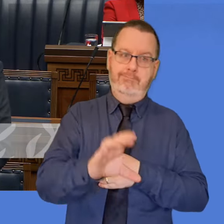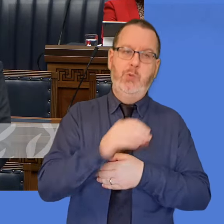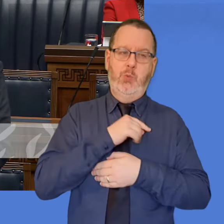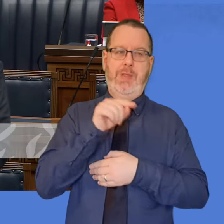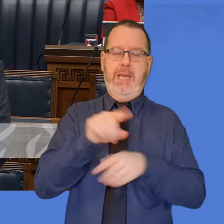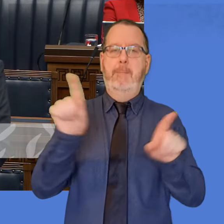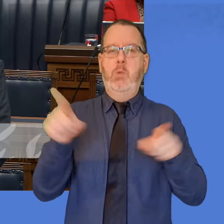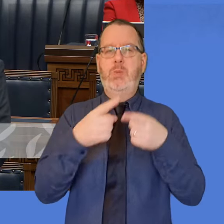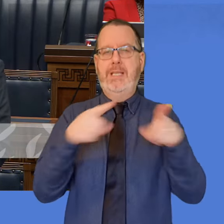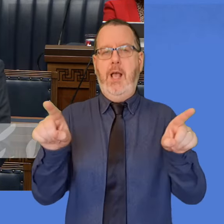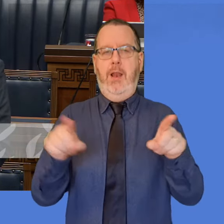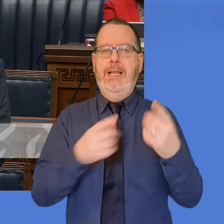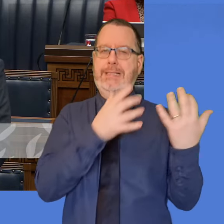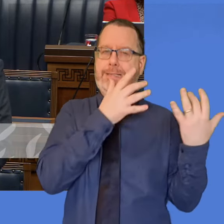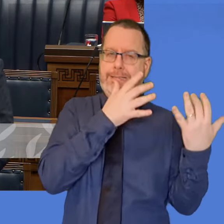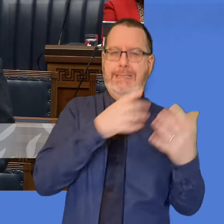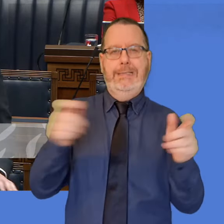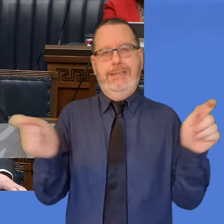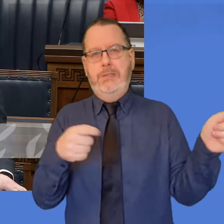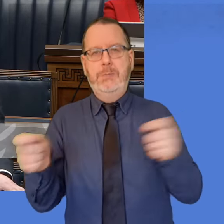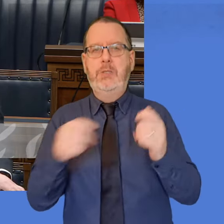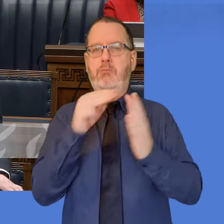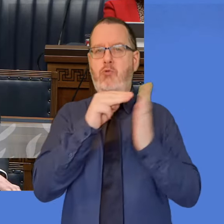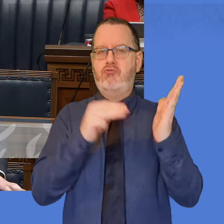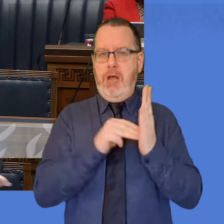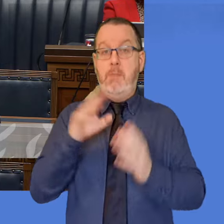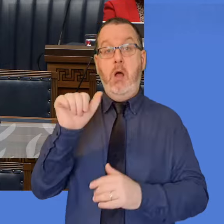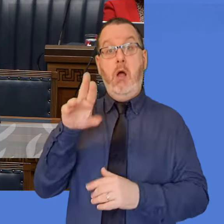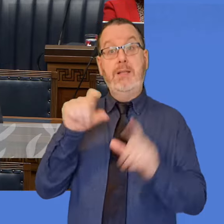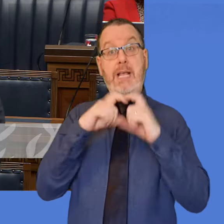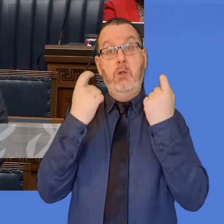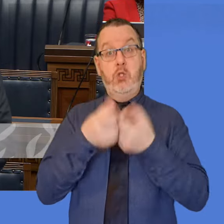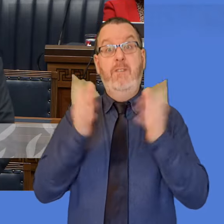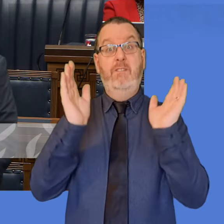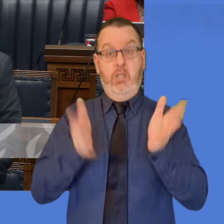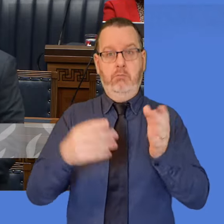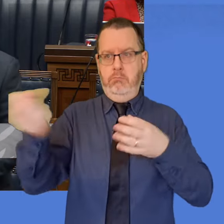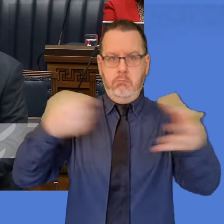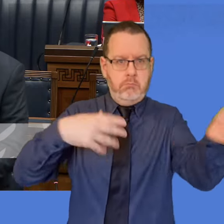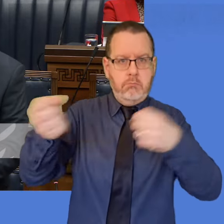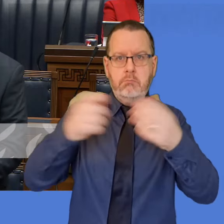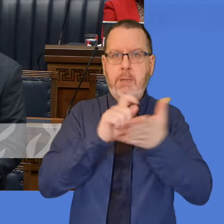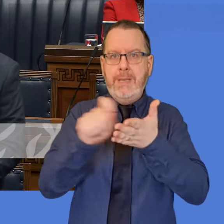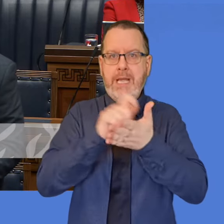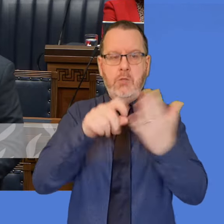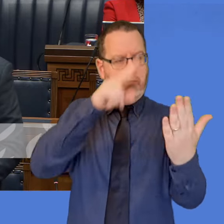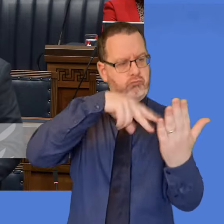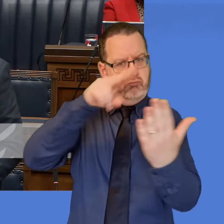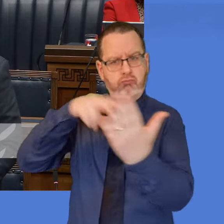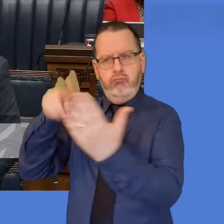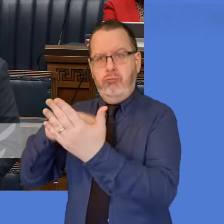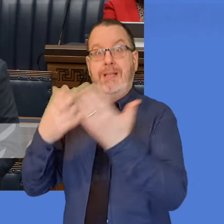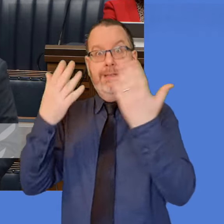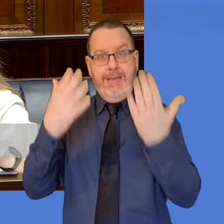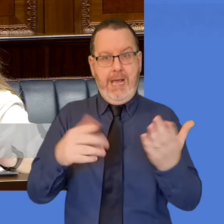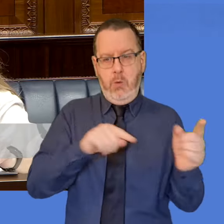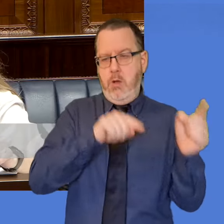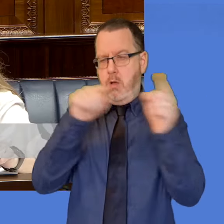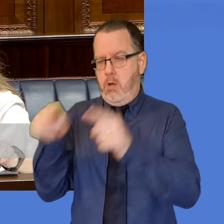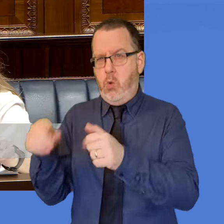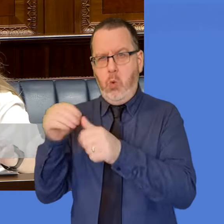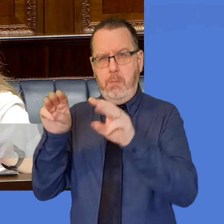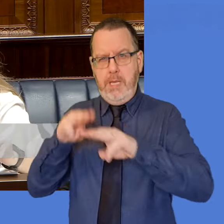the Musical Instruments Programme. The Arts Council have already assessed the applications and have now worked through the reserve list.